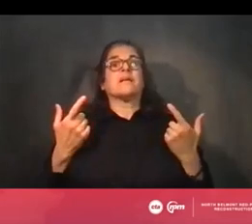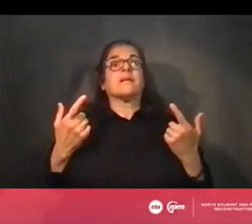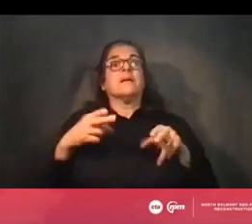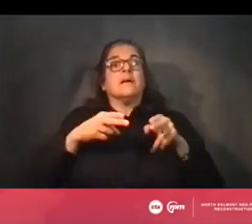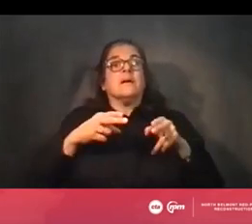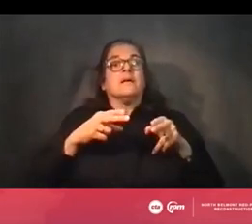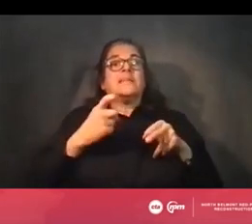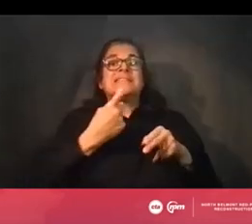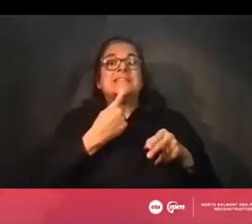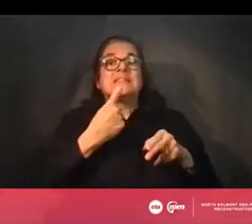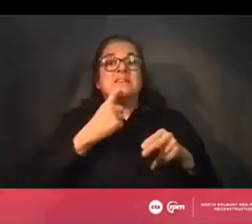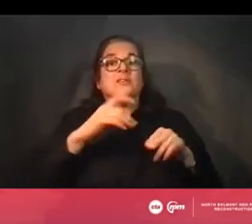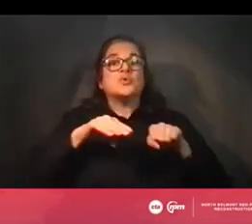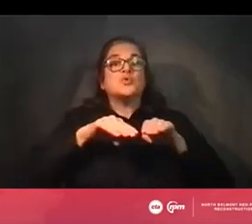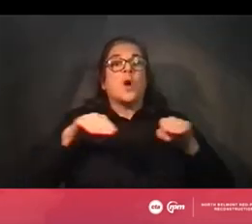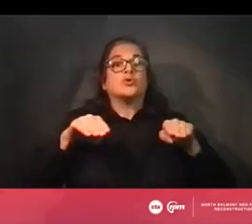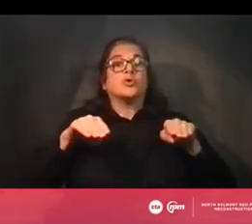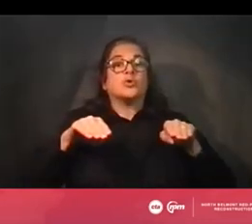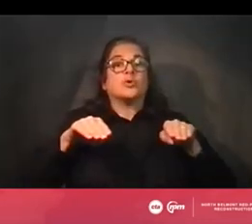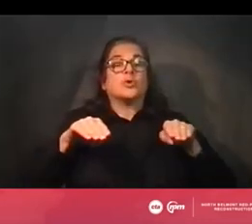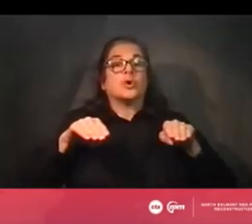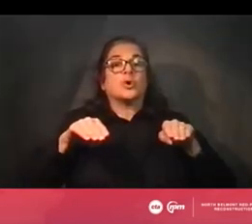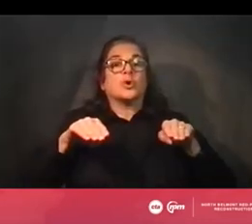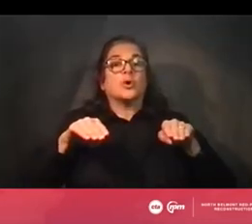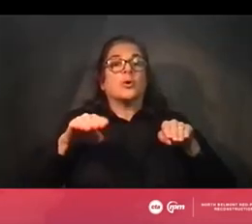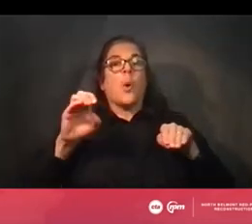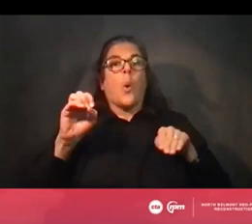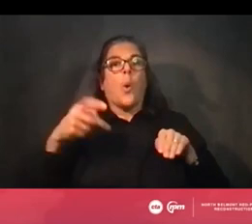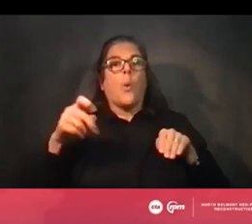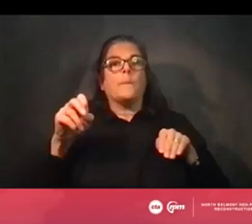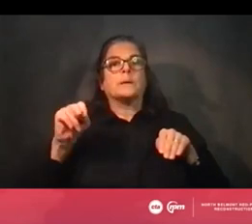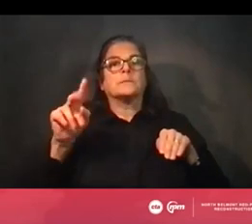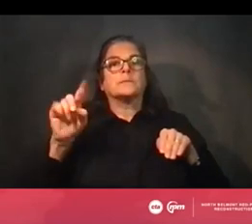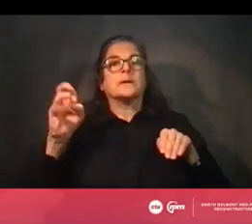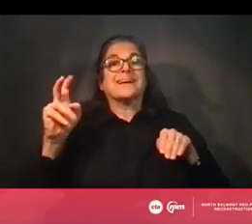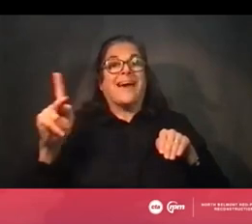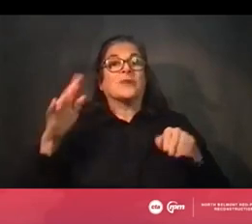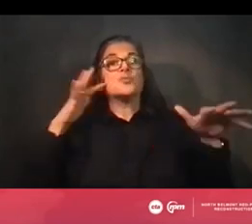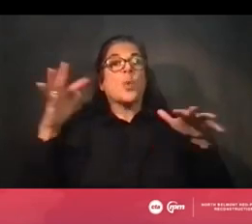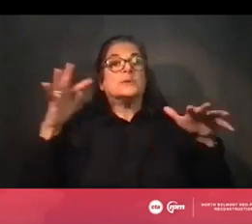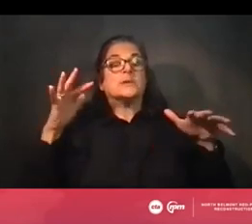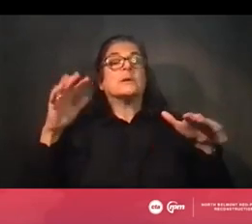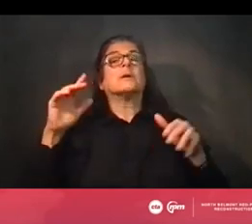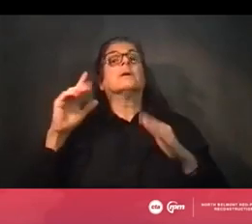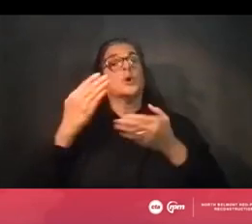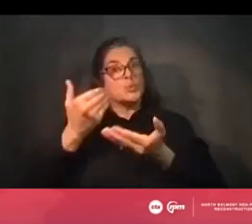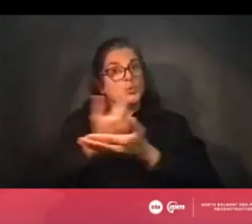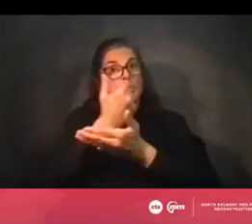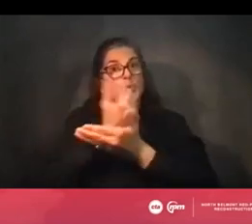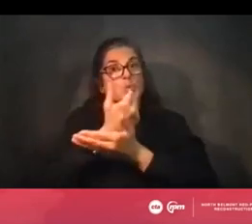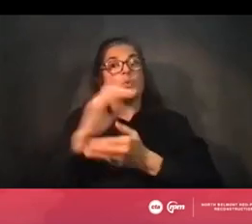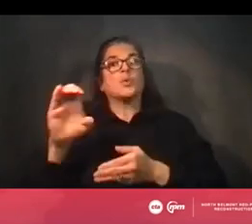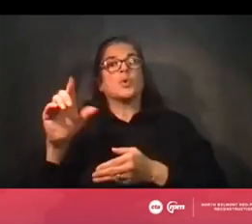you may see reduced noise. But in general, the noise of the whole system in this area